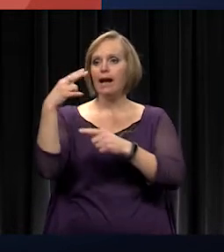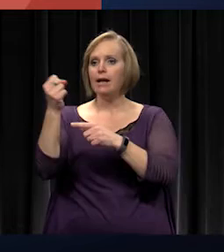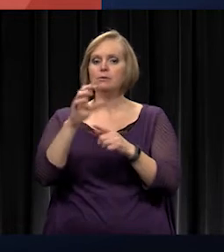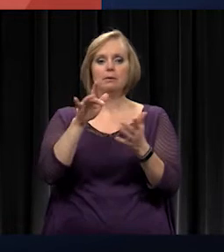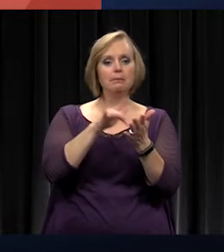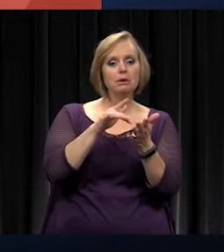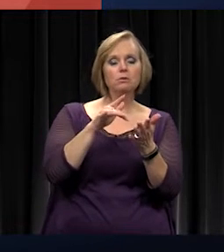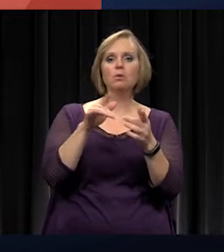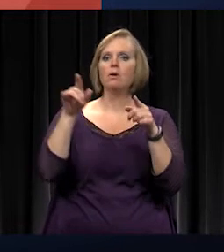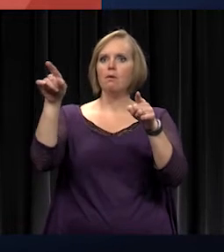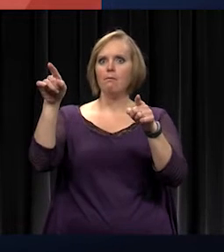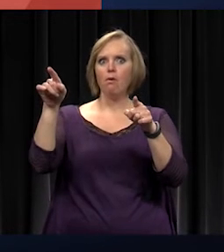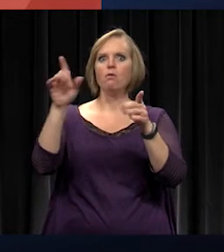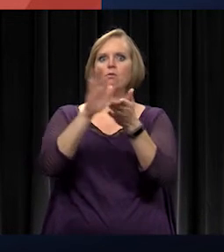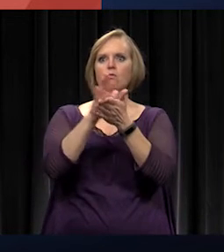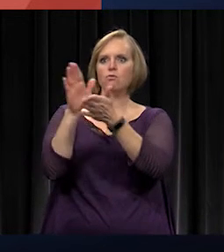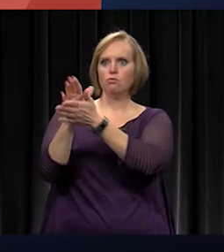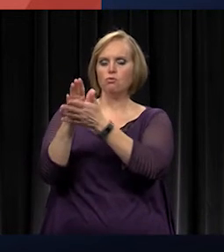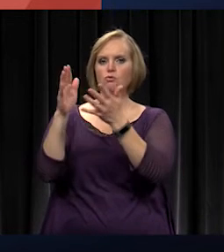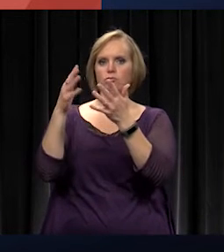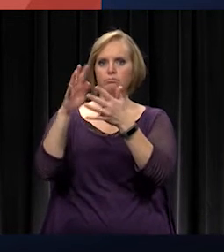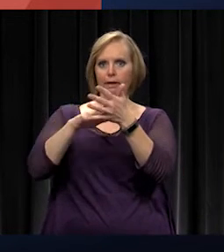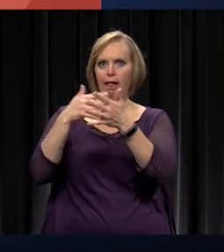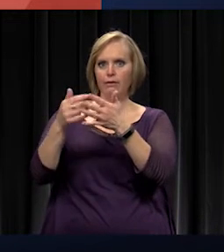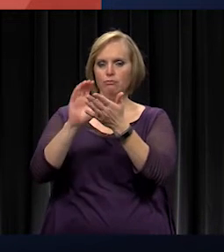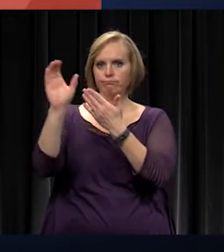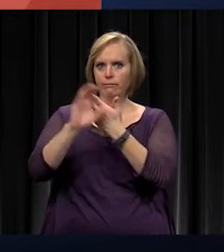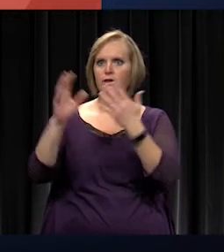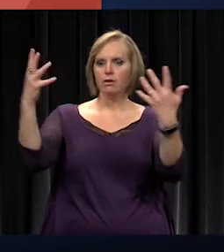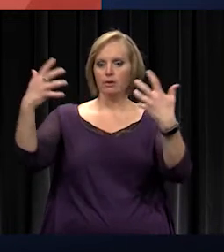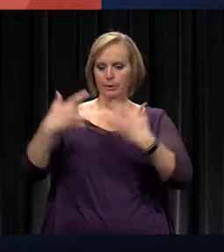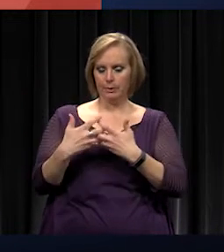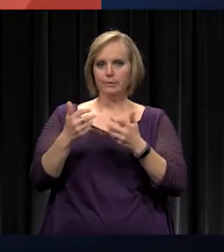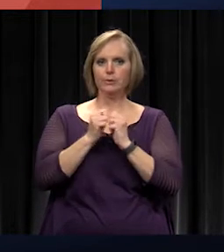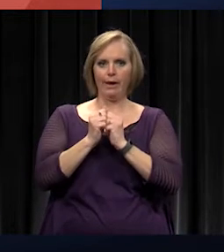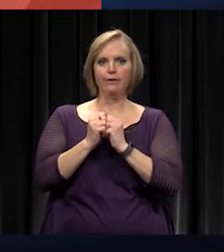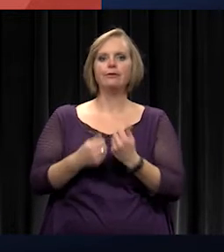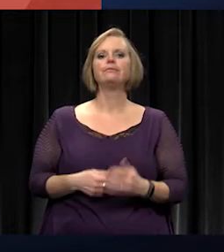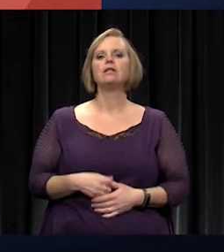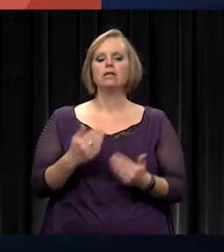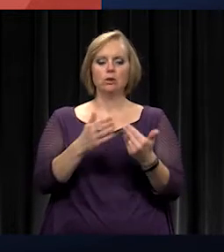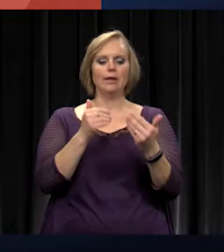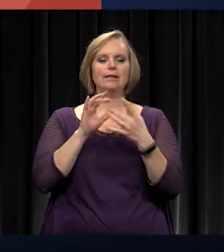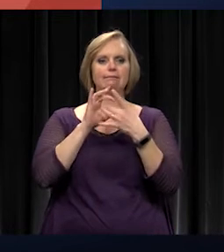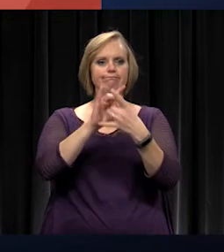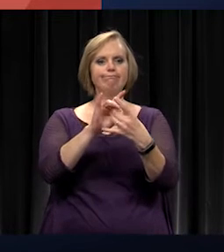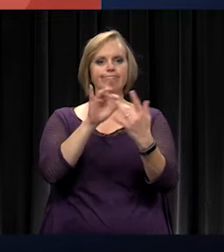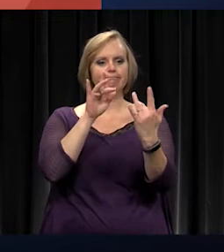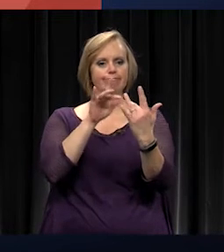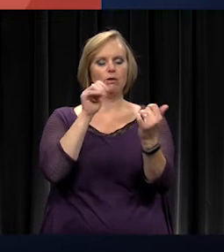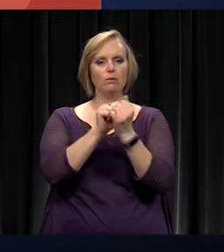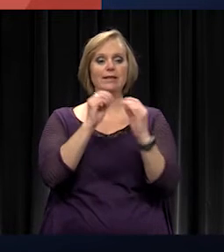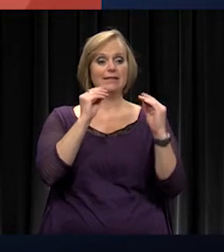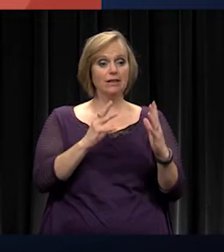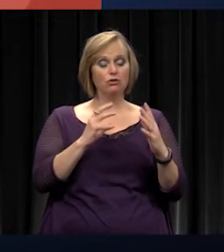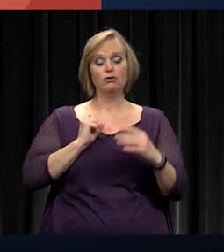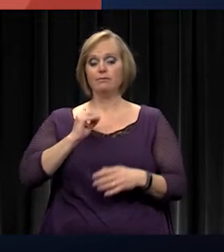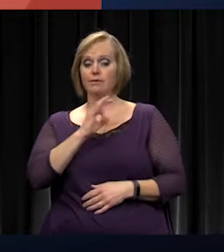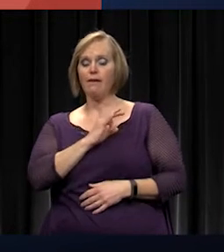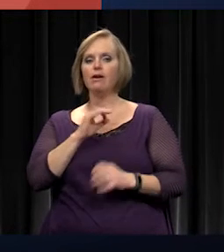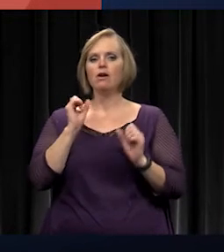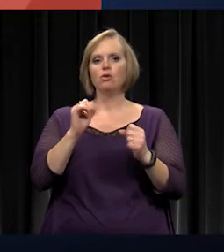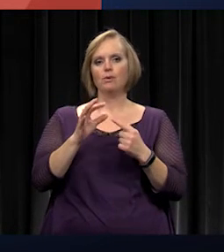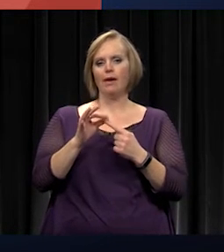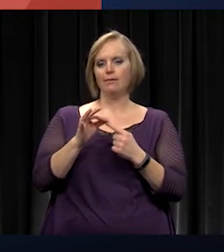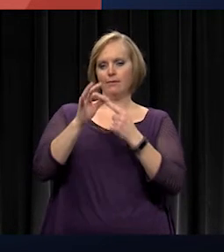calendar in one spot. It can easily connect with teachers and with staff, and you can customize alerts through the app.